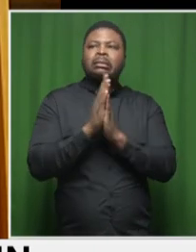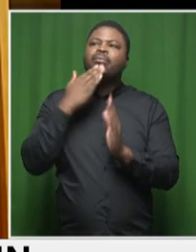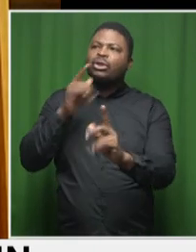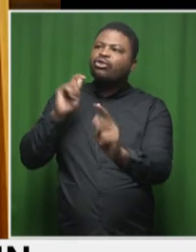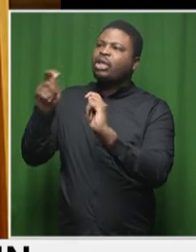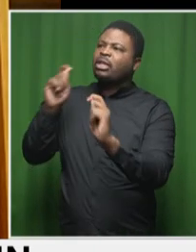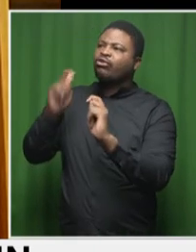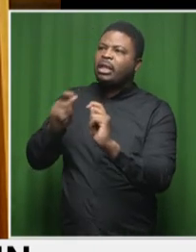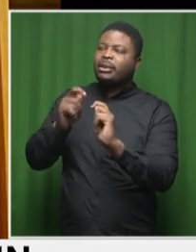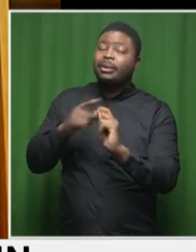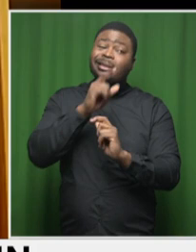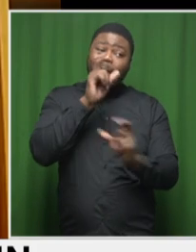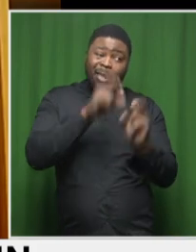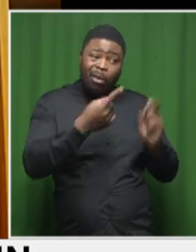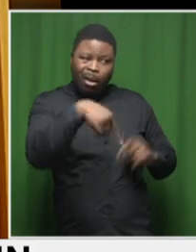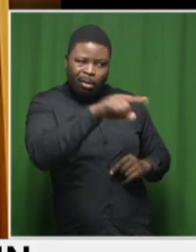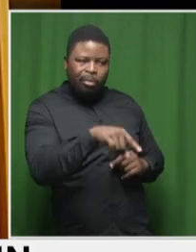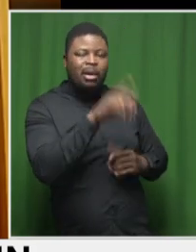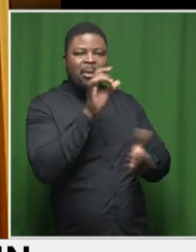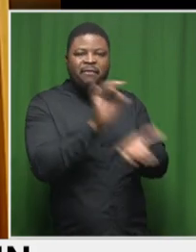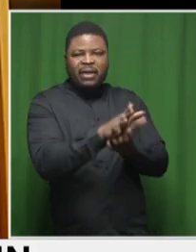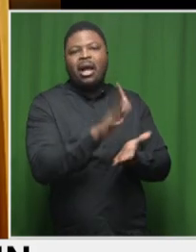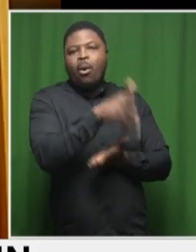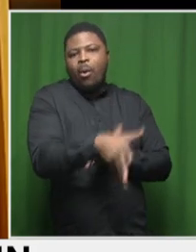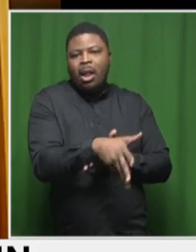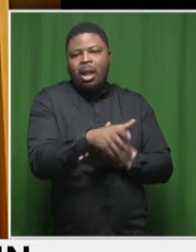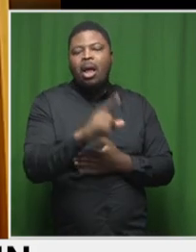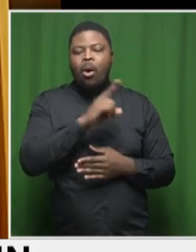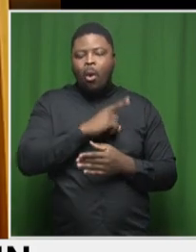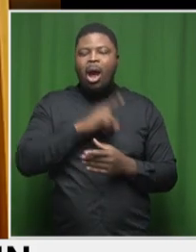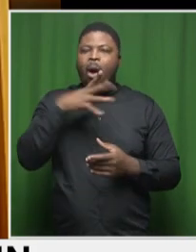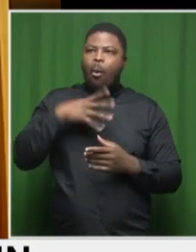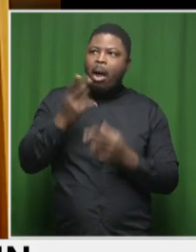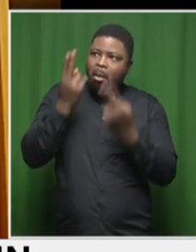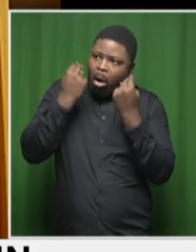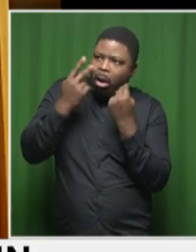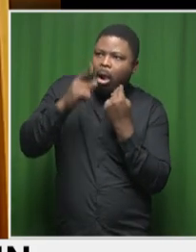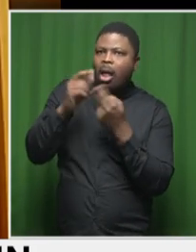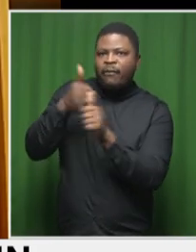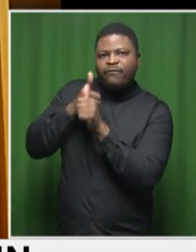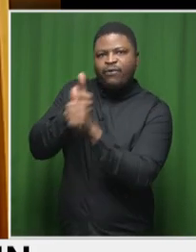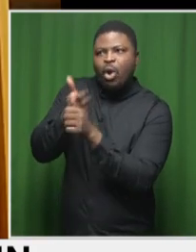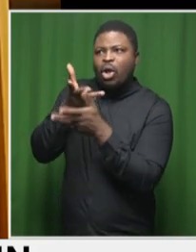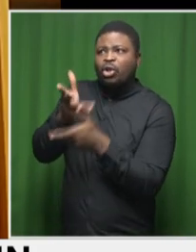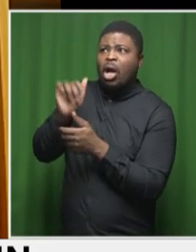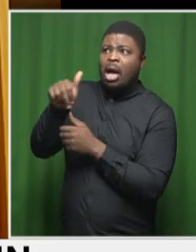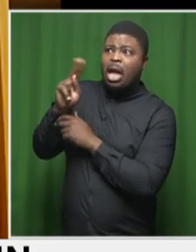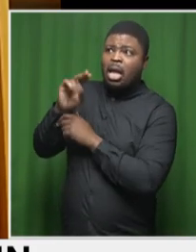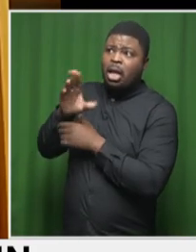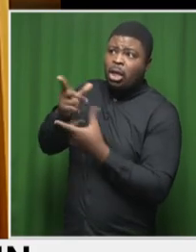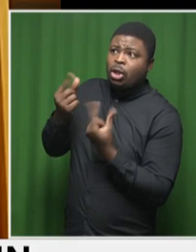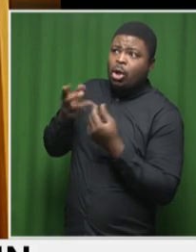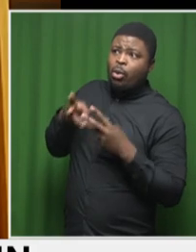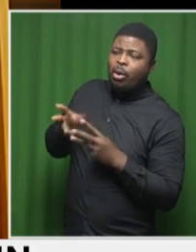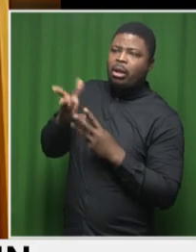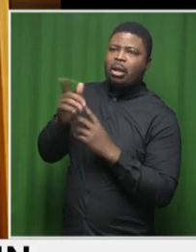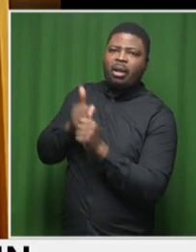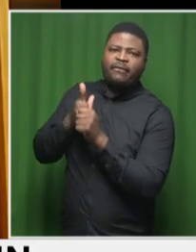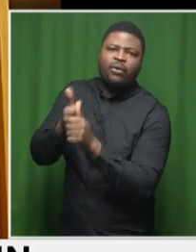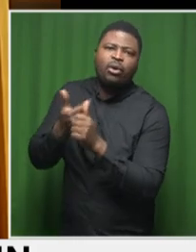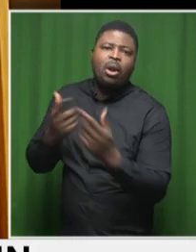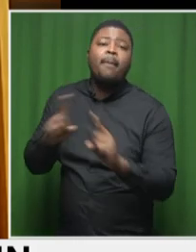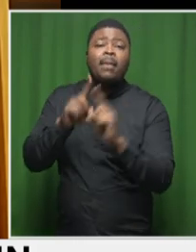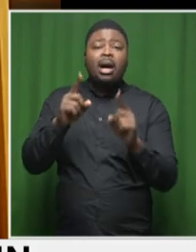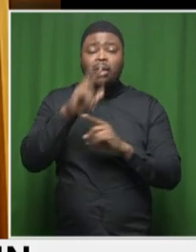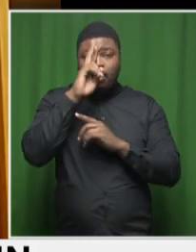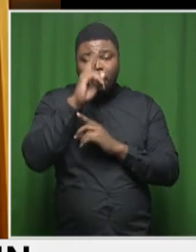And that in itself will determine to what extent the ANC in the free state, because which, I mean, if you